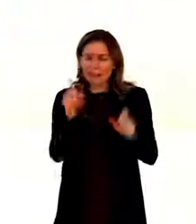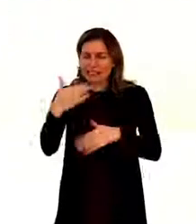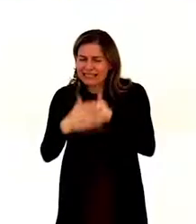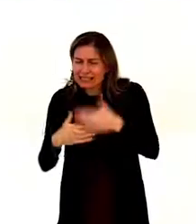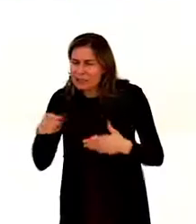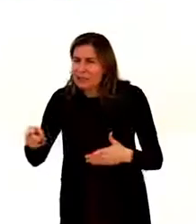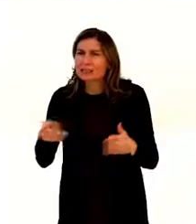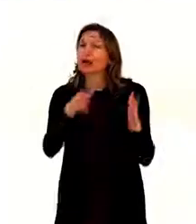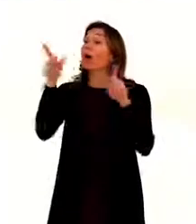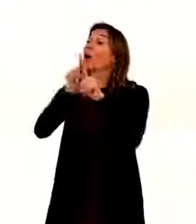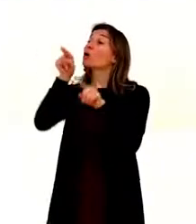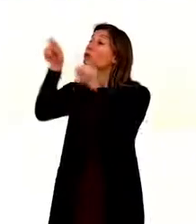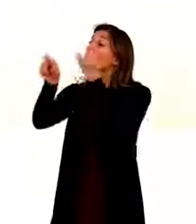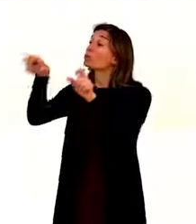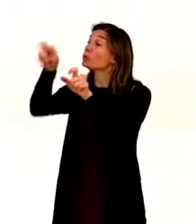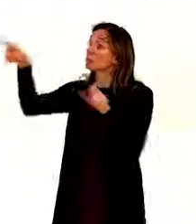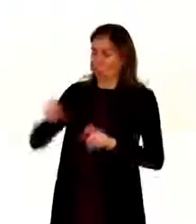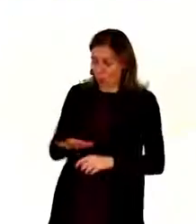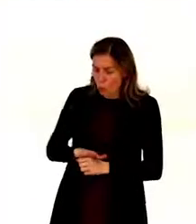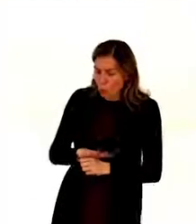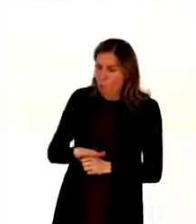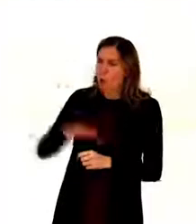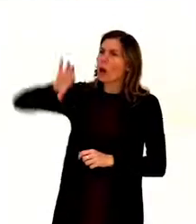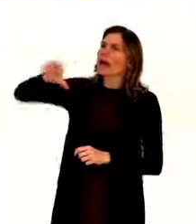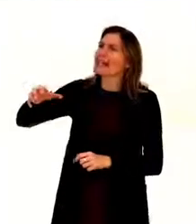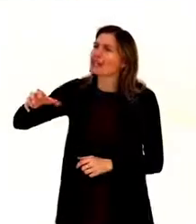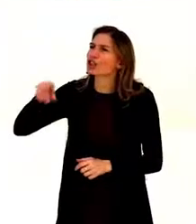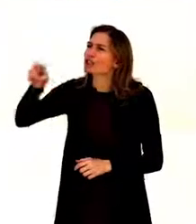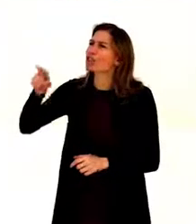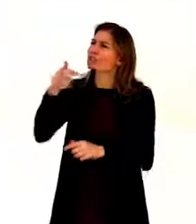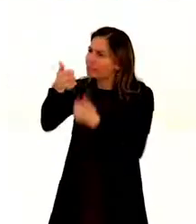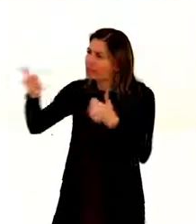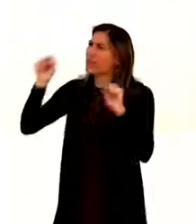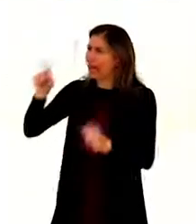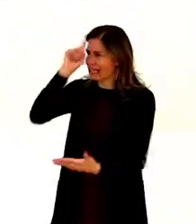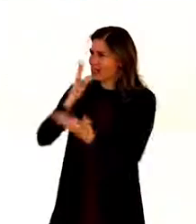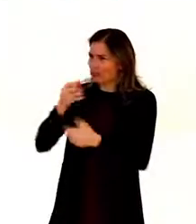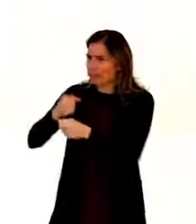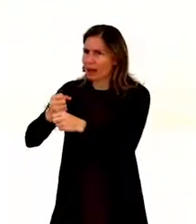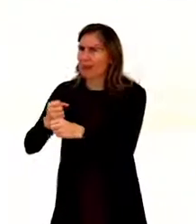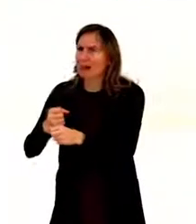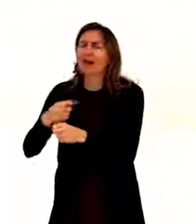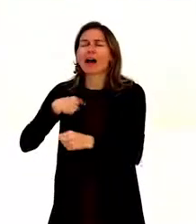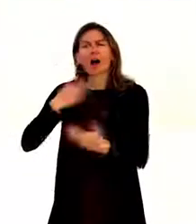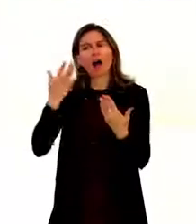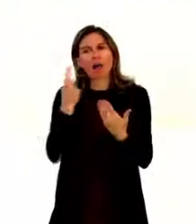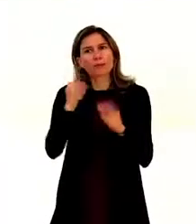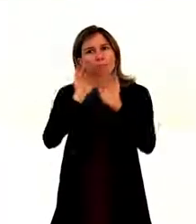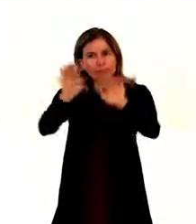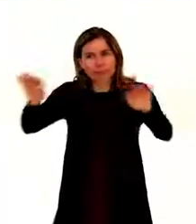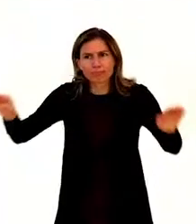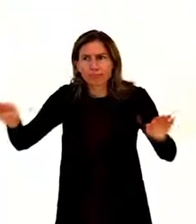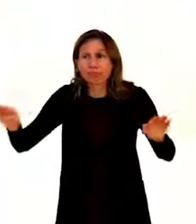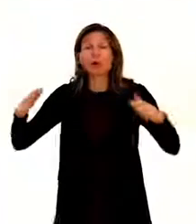decision makers at local or national level, I always like to say that human rights are universal and indivisible.